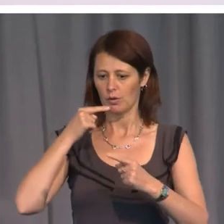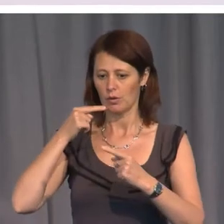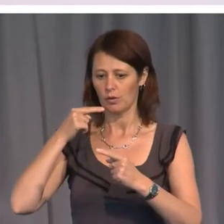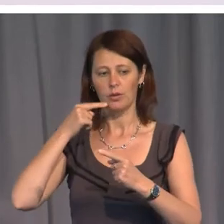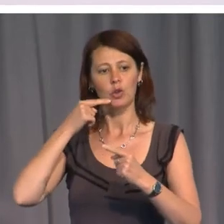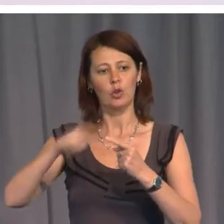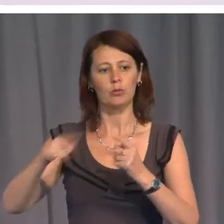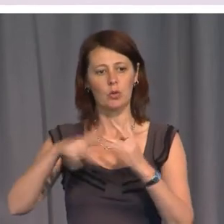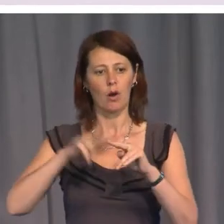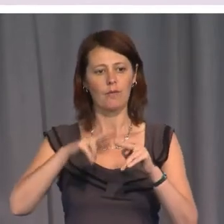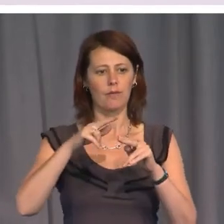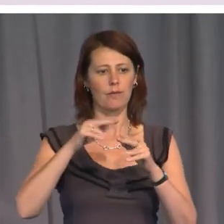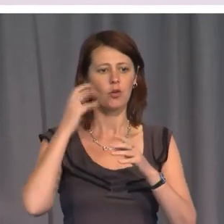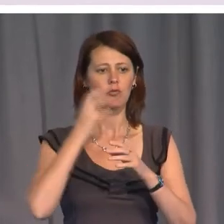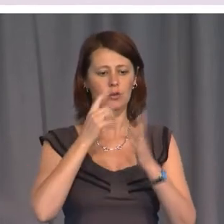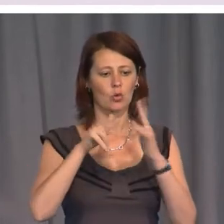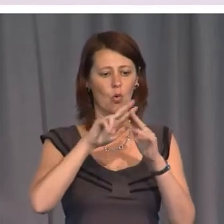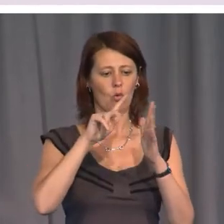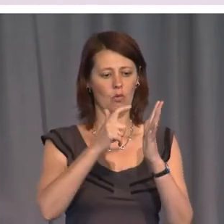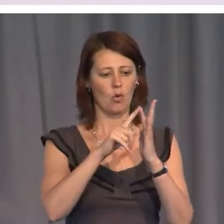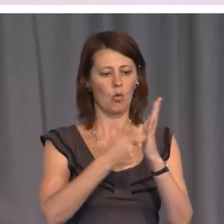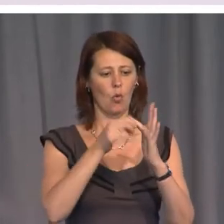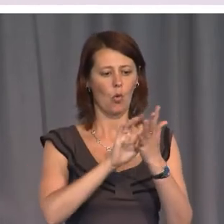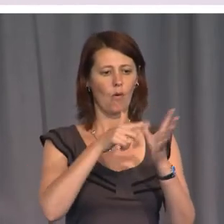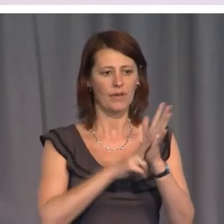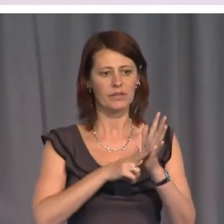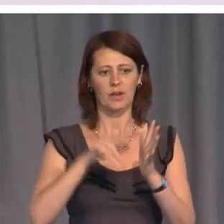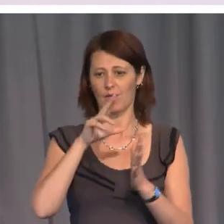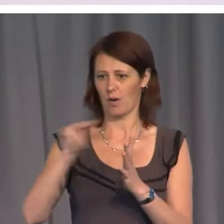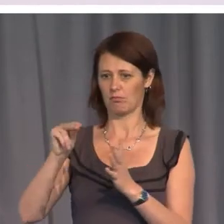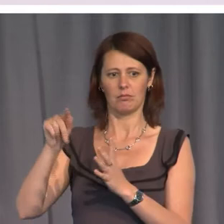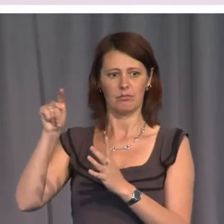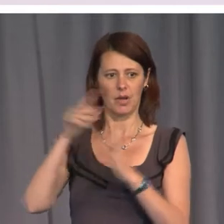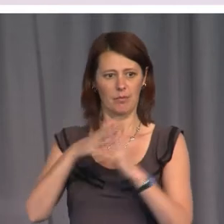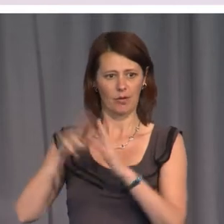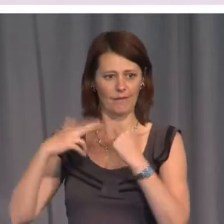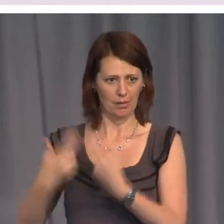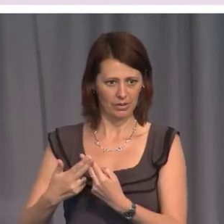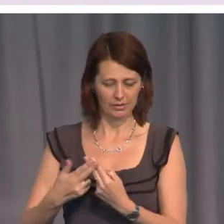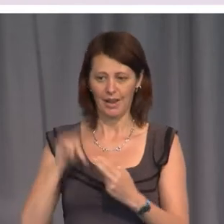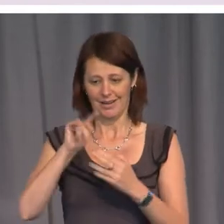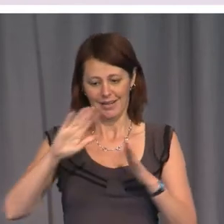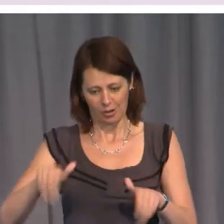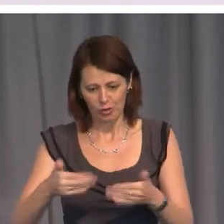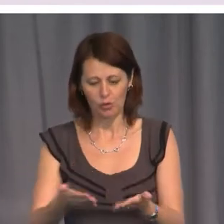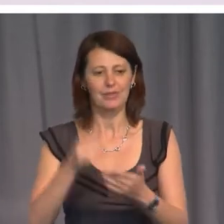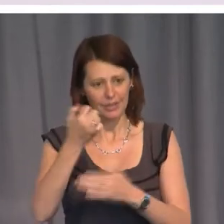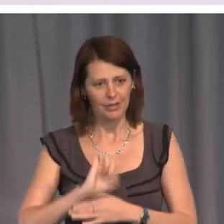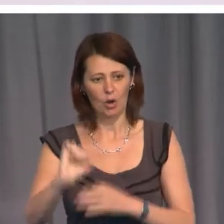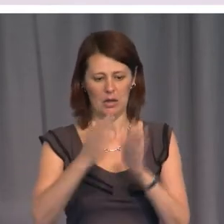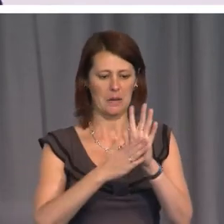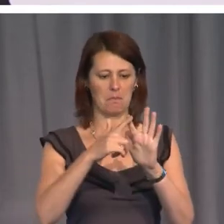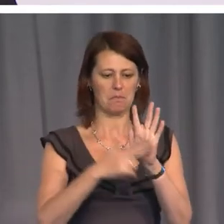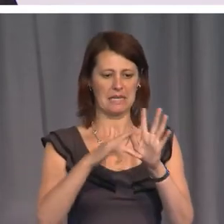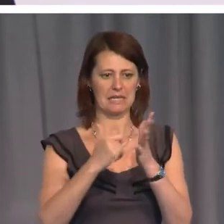orphans by US families, which was disgraceful. And then, more sensibly, he introduced his own Magnitsky Law,